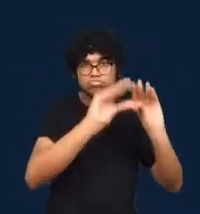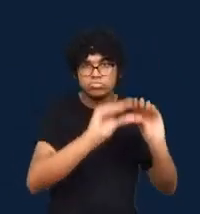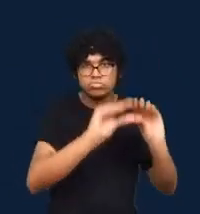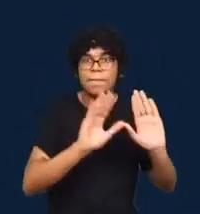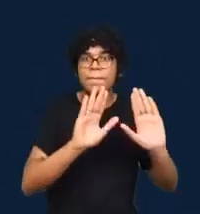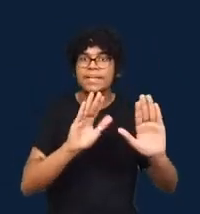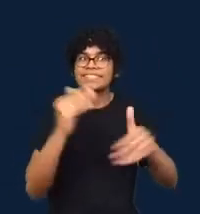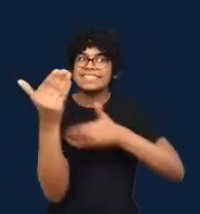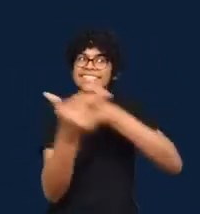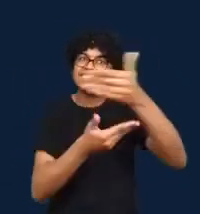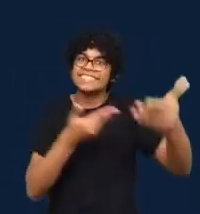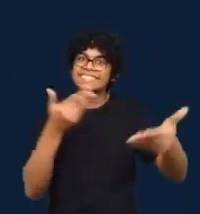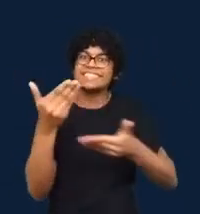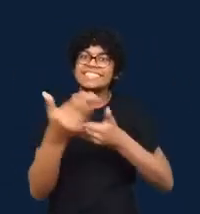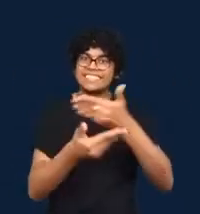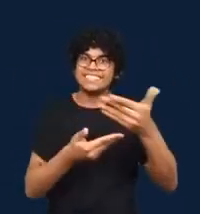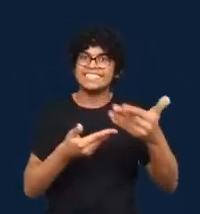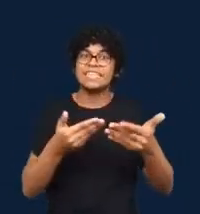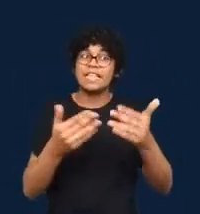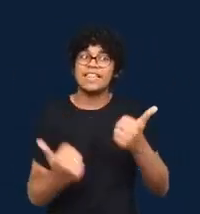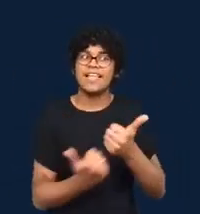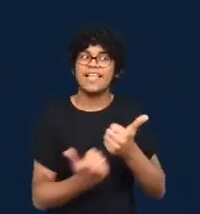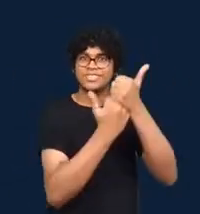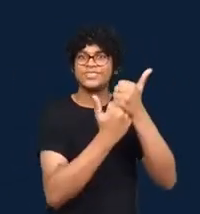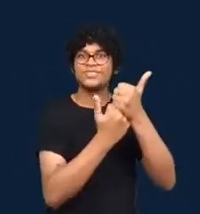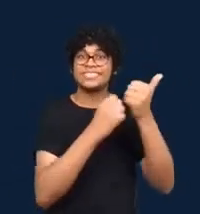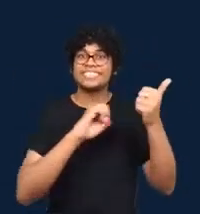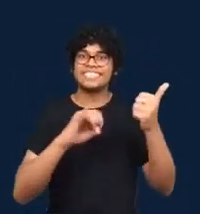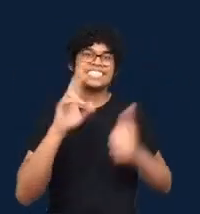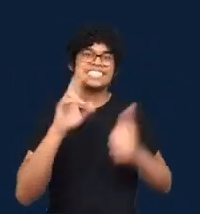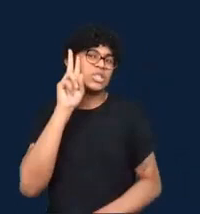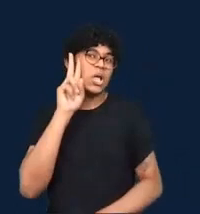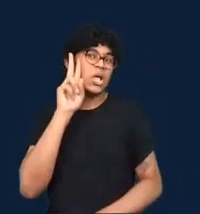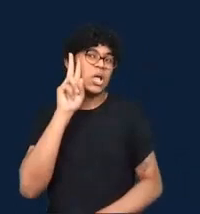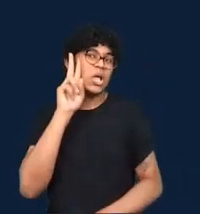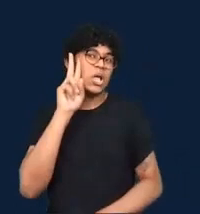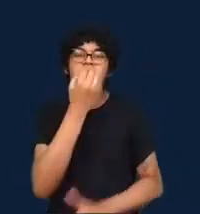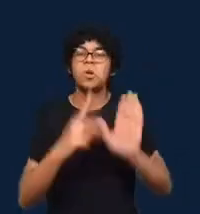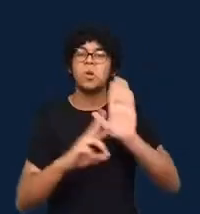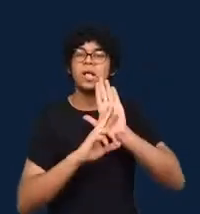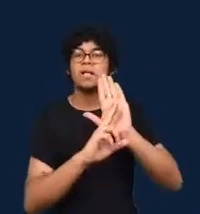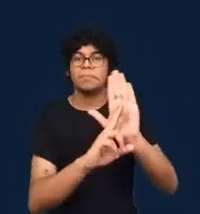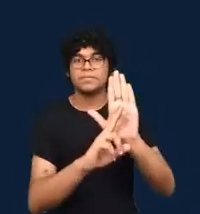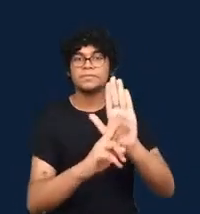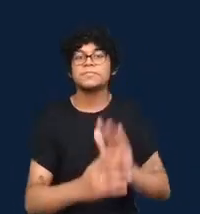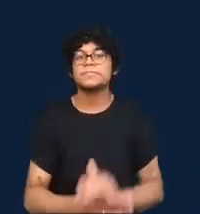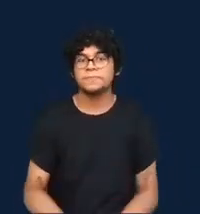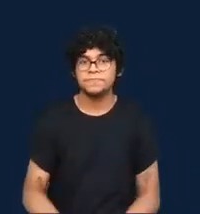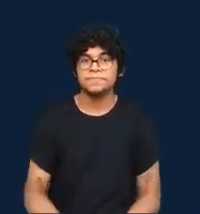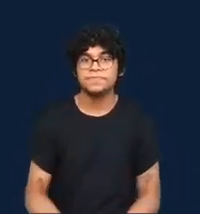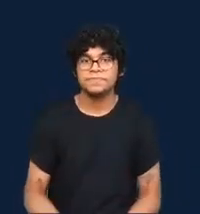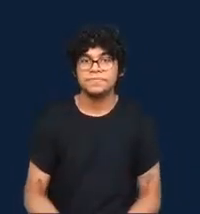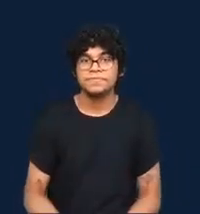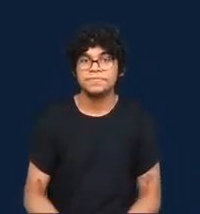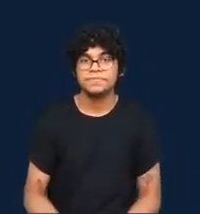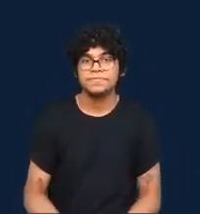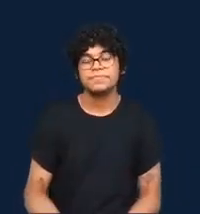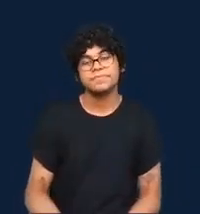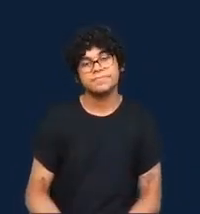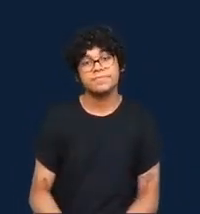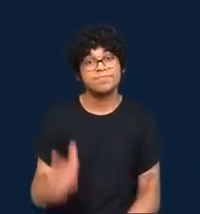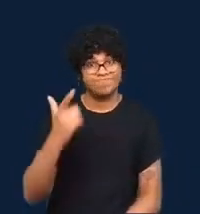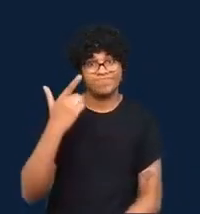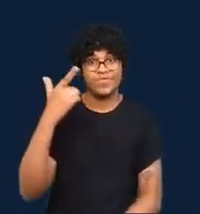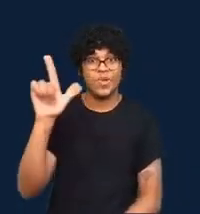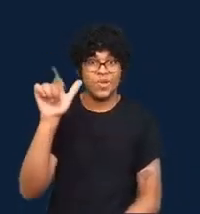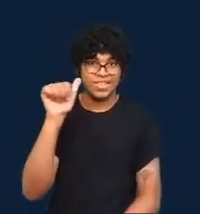Catherine D'Ignazio in her chapter draws attention to, of course, the ethical responsibilities that come with